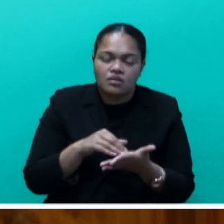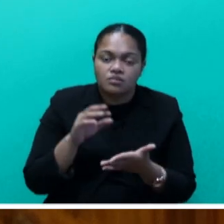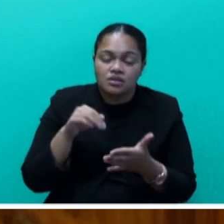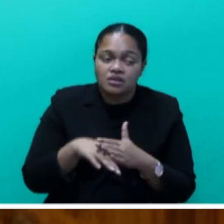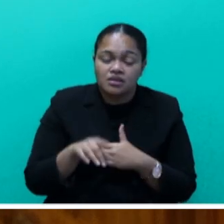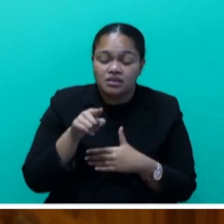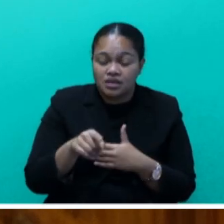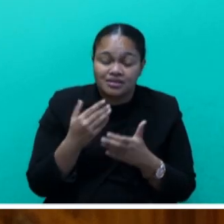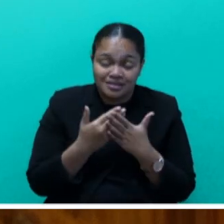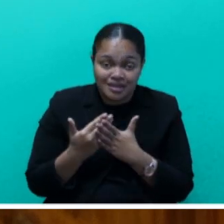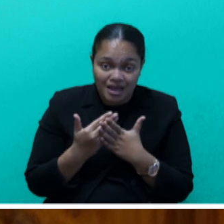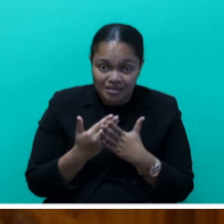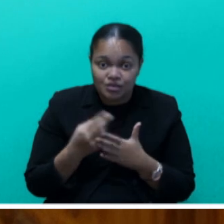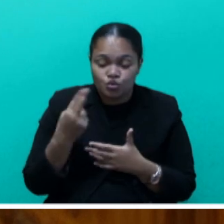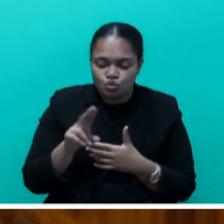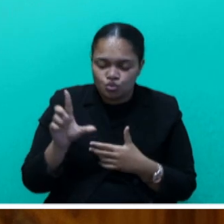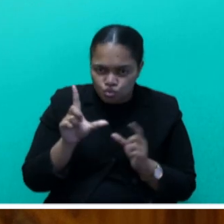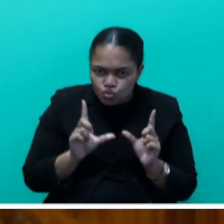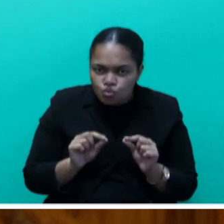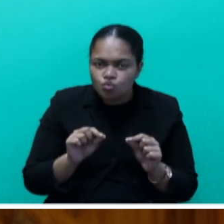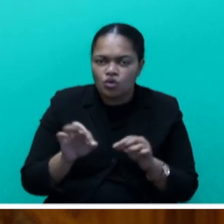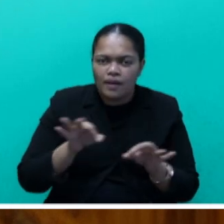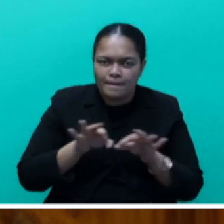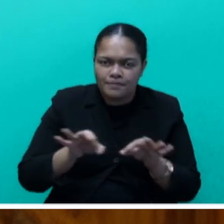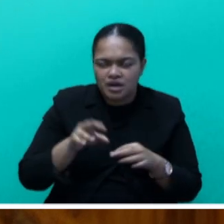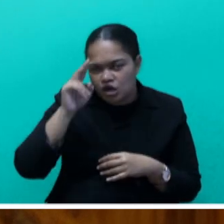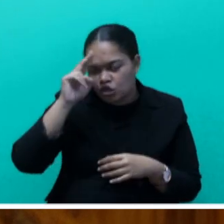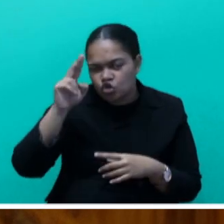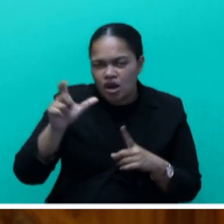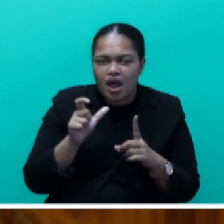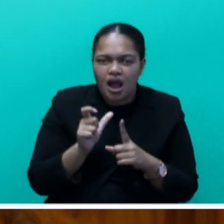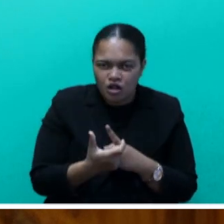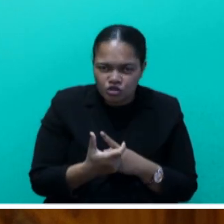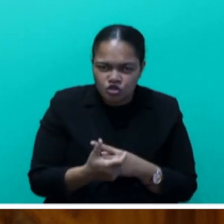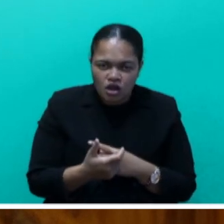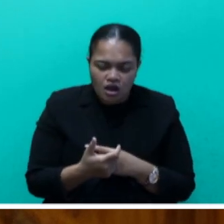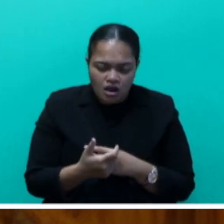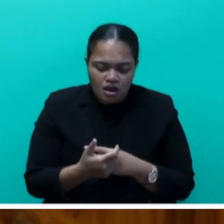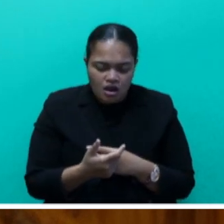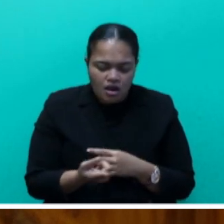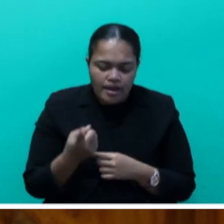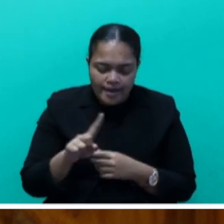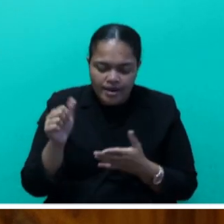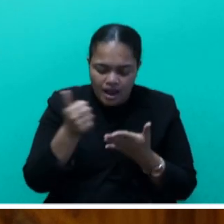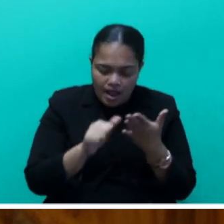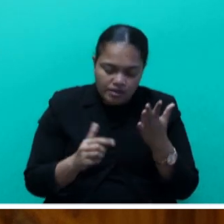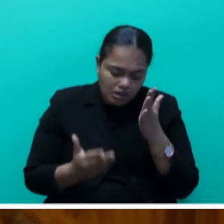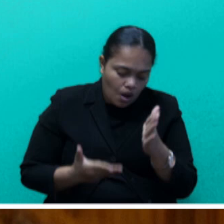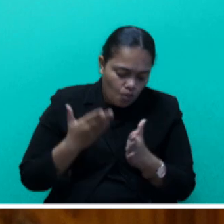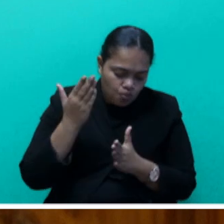study to be undertaken to plan for a national culture and arts awards.